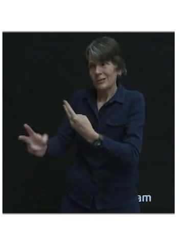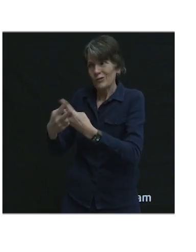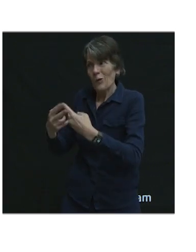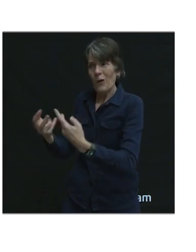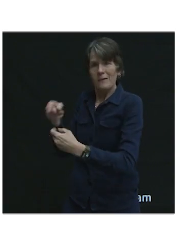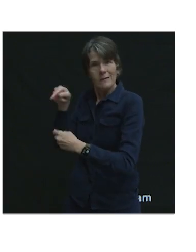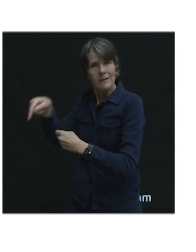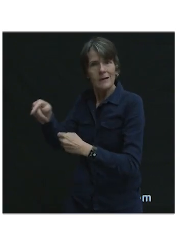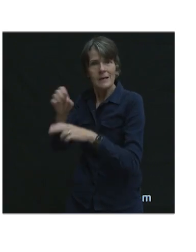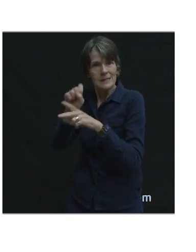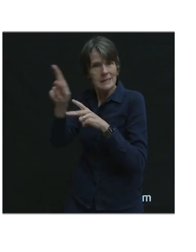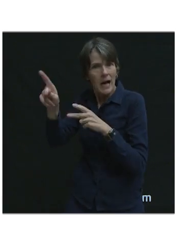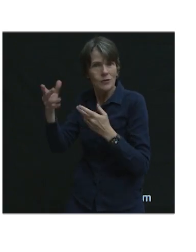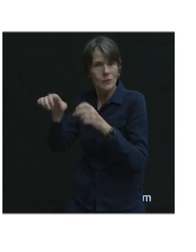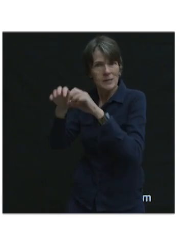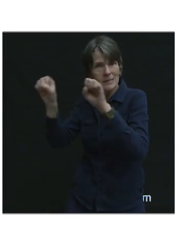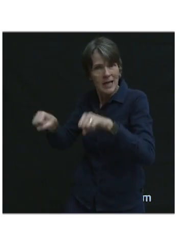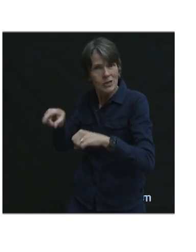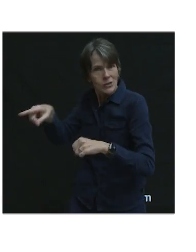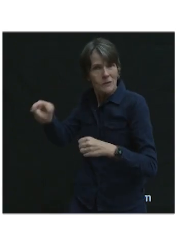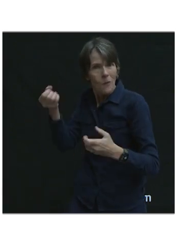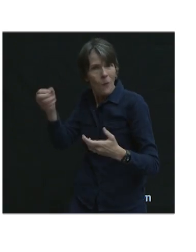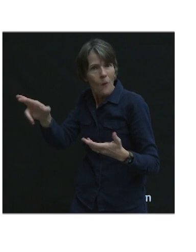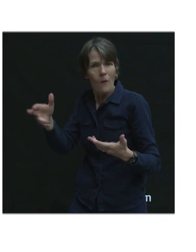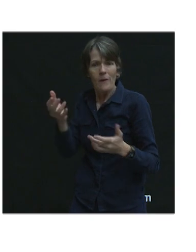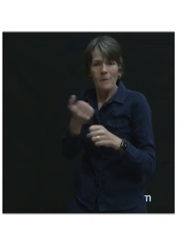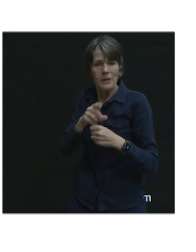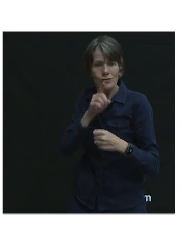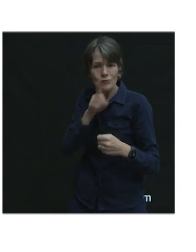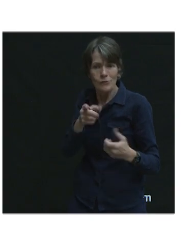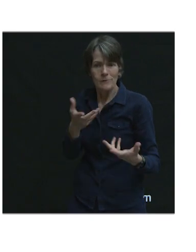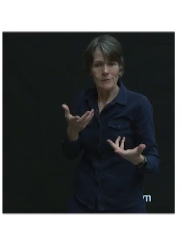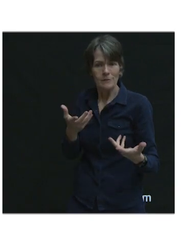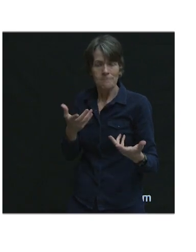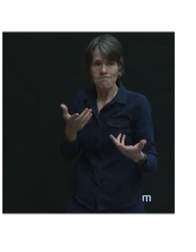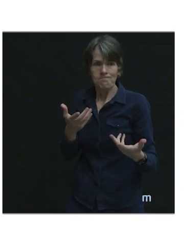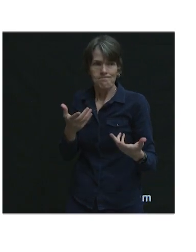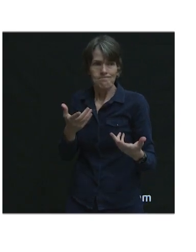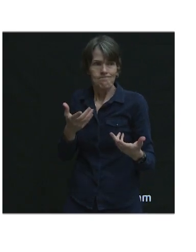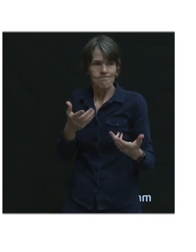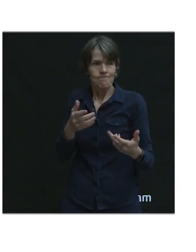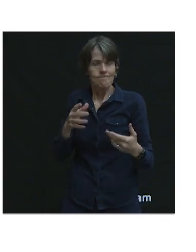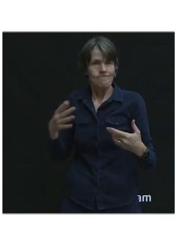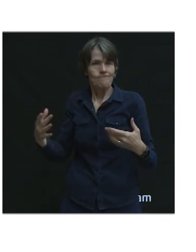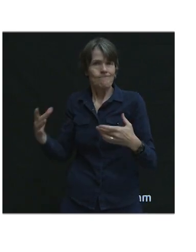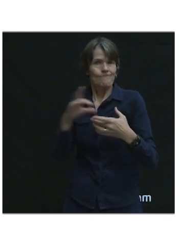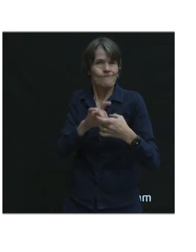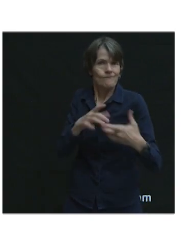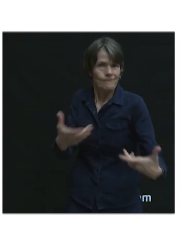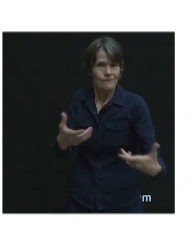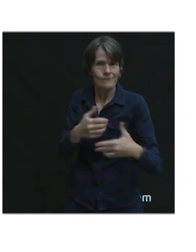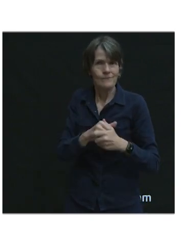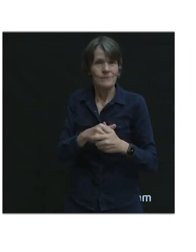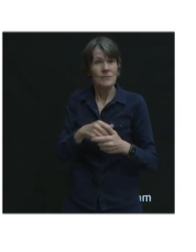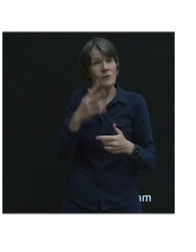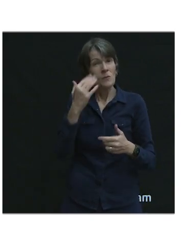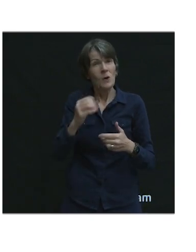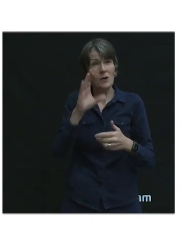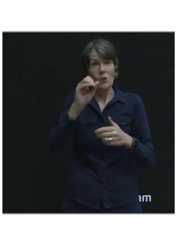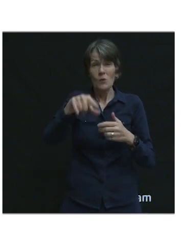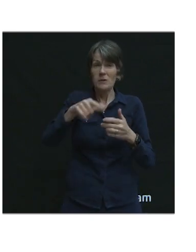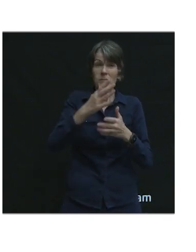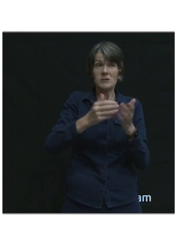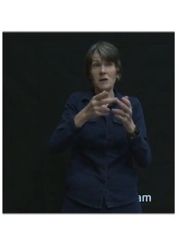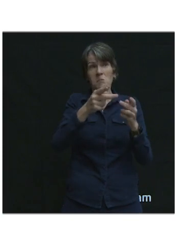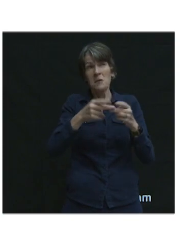SkyTrain stations, or to enable and make sure and talk to TransLink to make sure those kinds of things can be linkages, because there are some long distances in Coquitlam